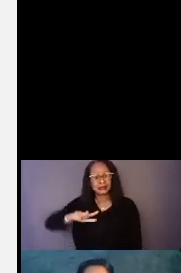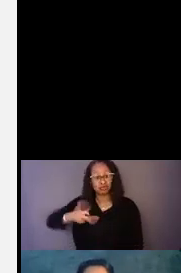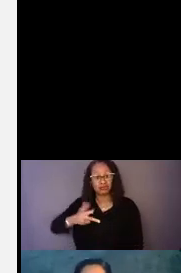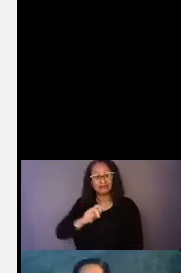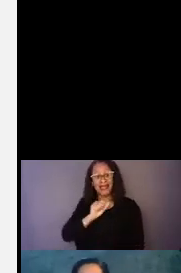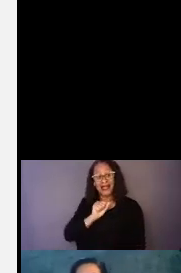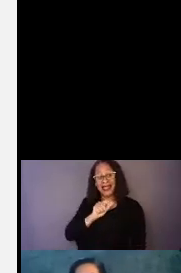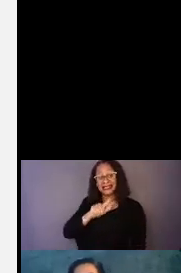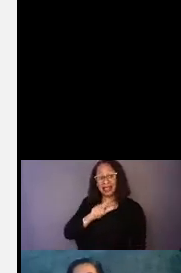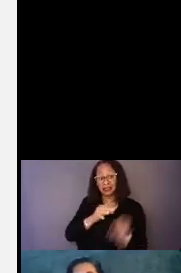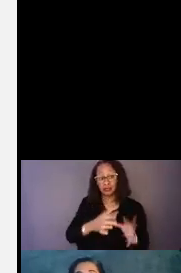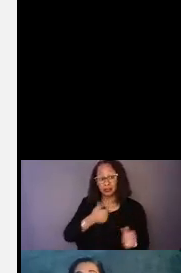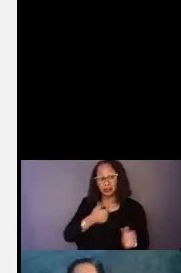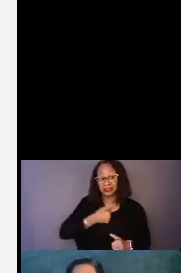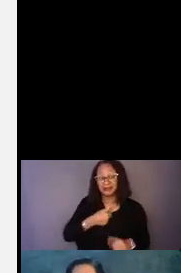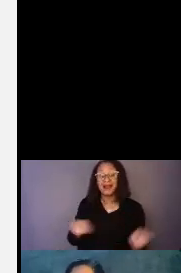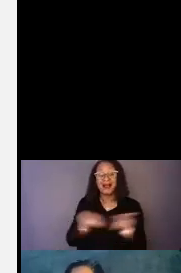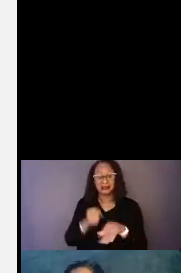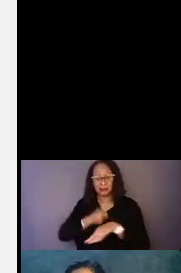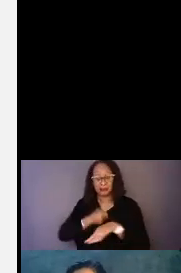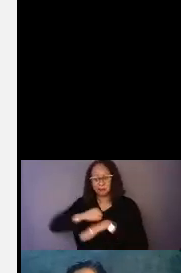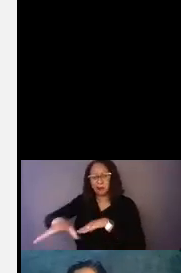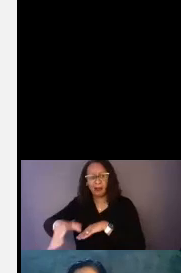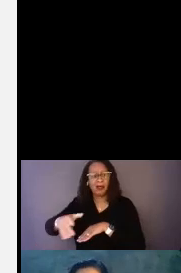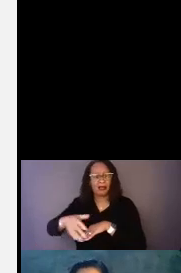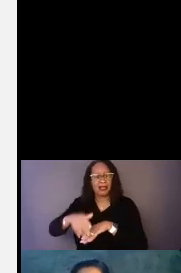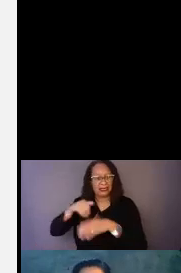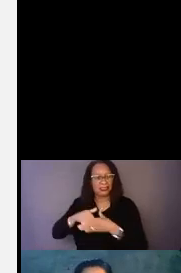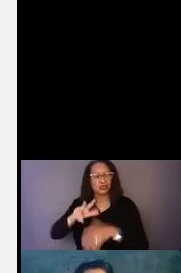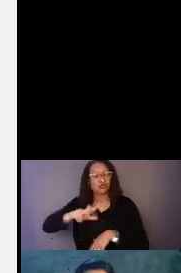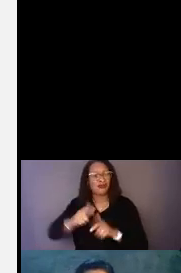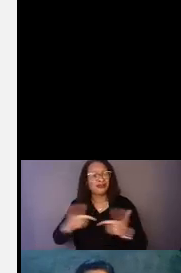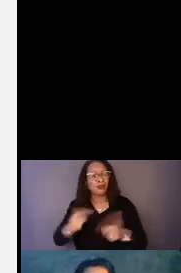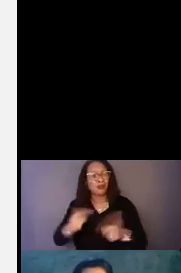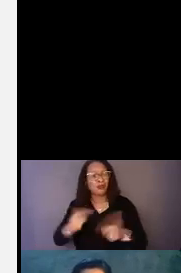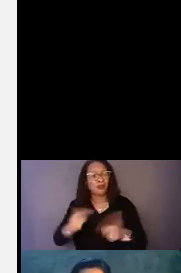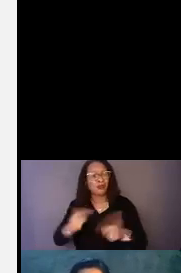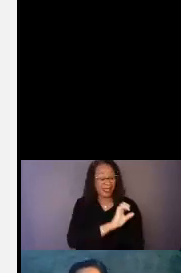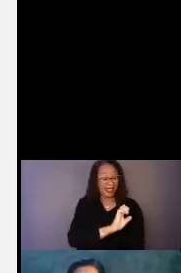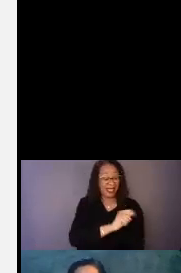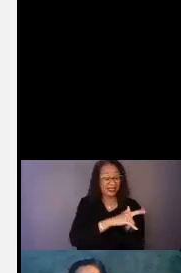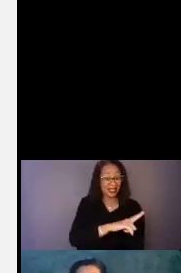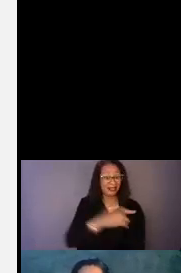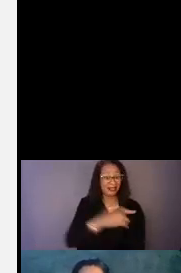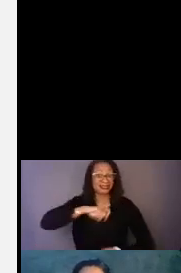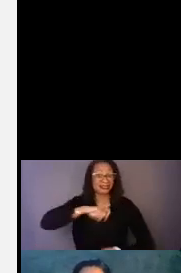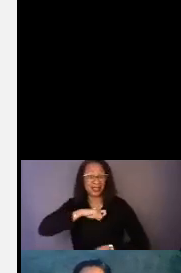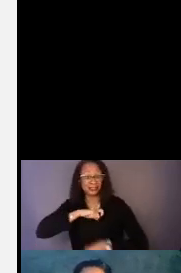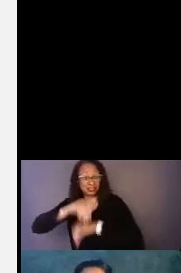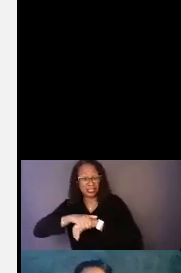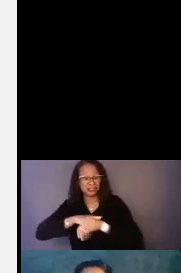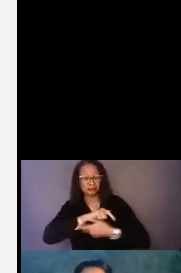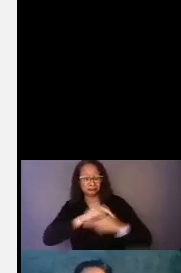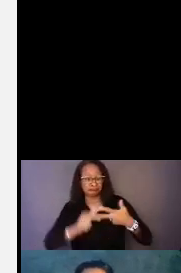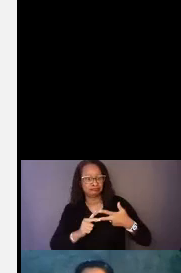but I was thrown into trilingual work. There was no, until now, training available for